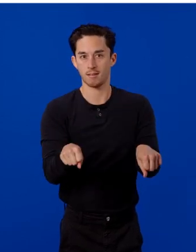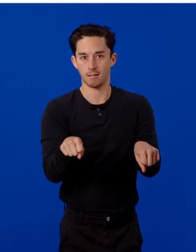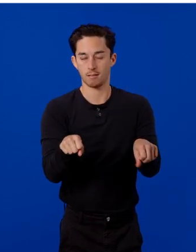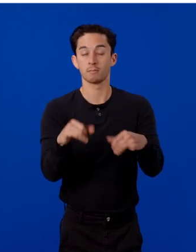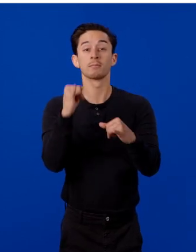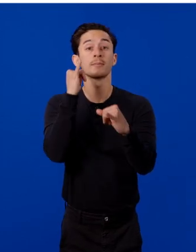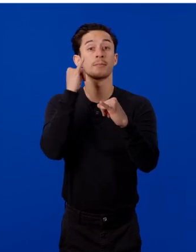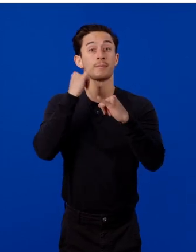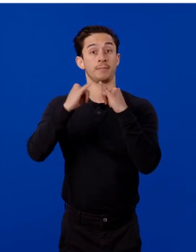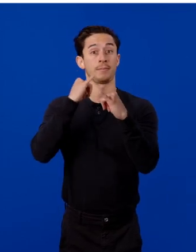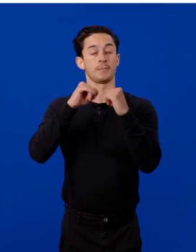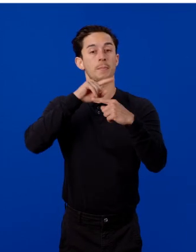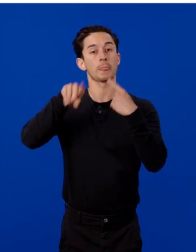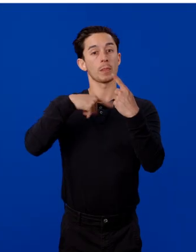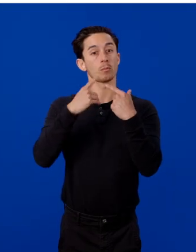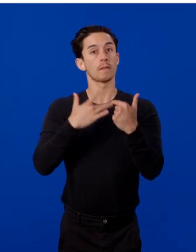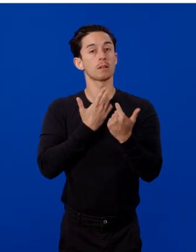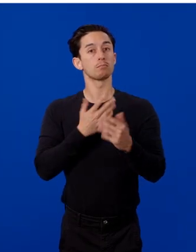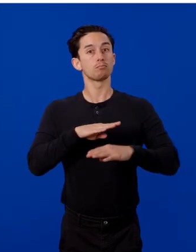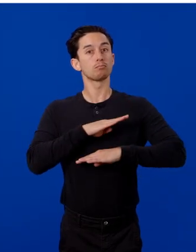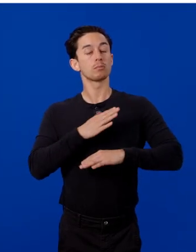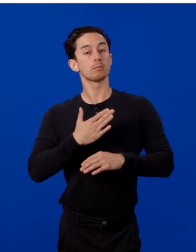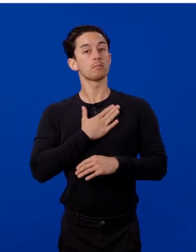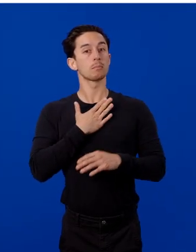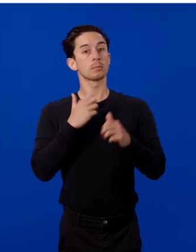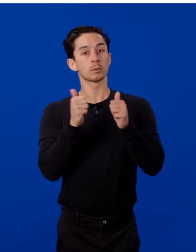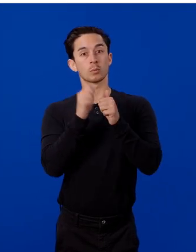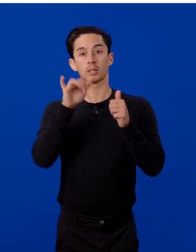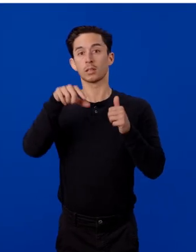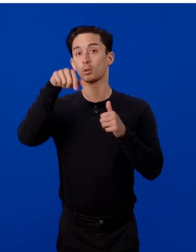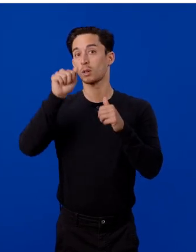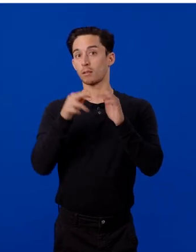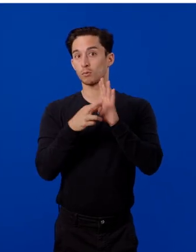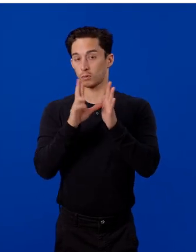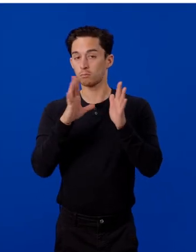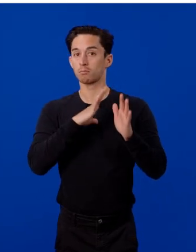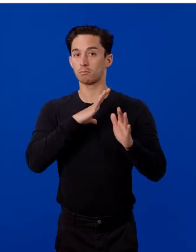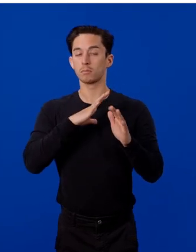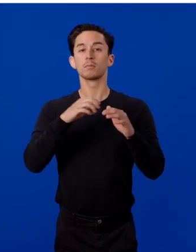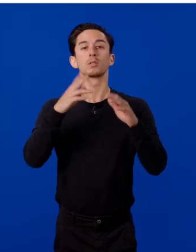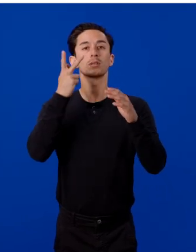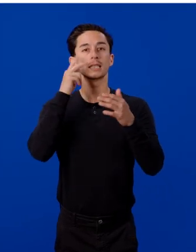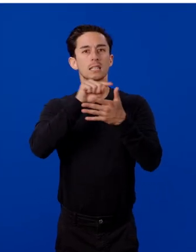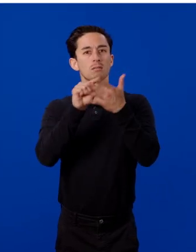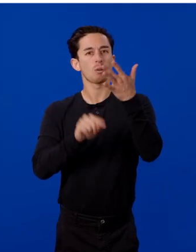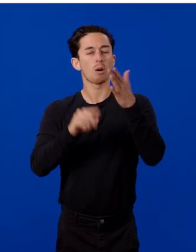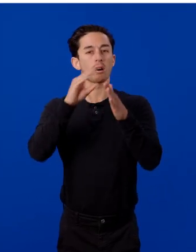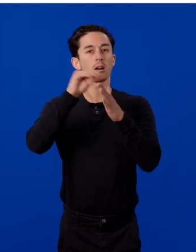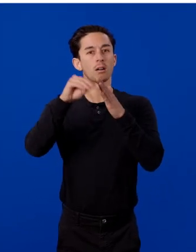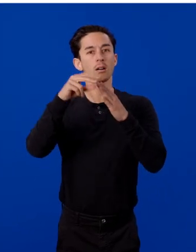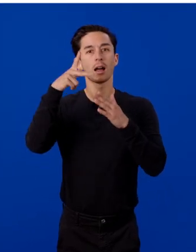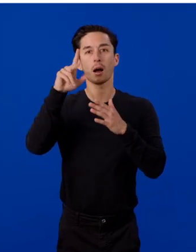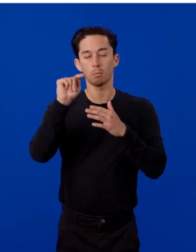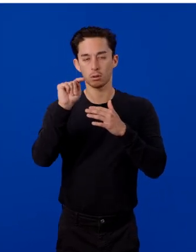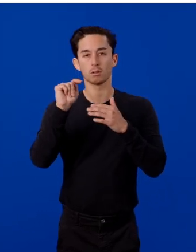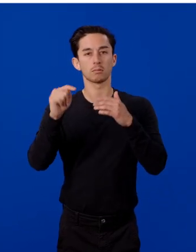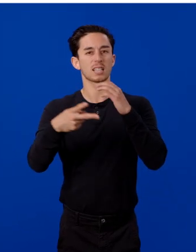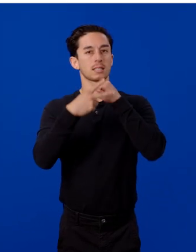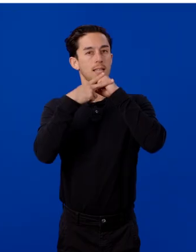Finally, once you're happy with the QA pairs, you can save all of these outputs with the save as command